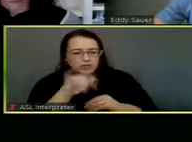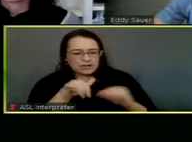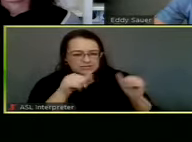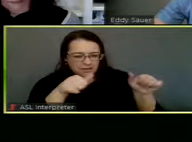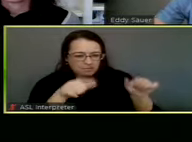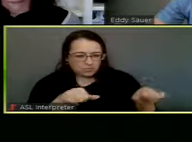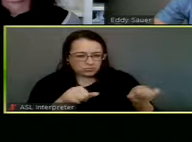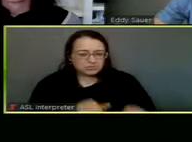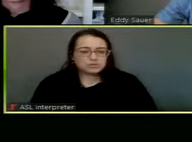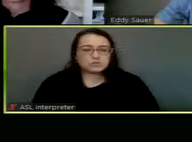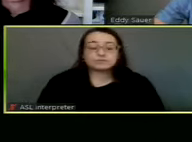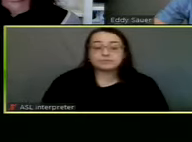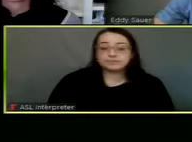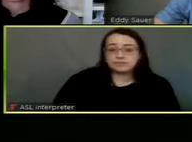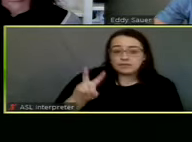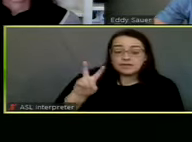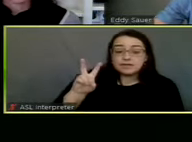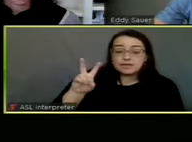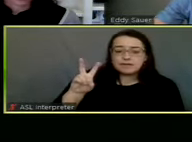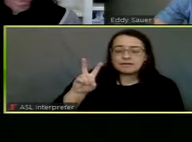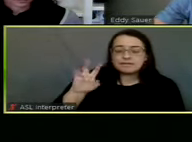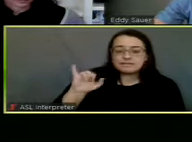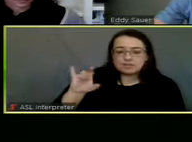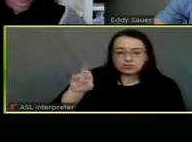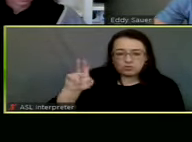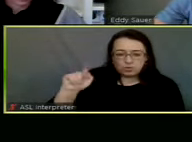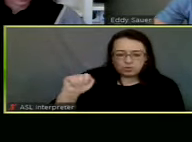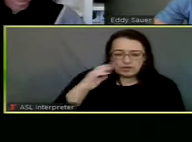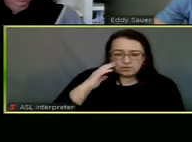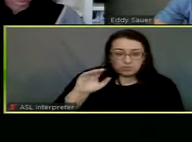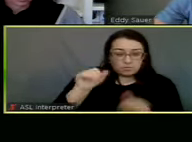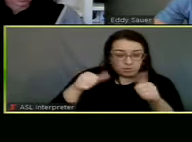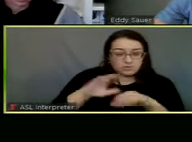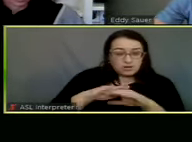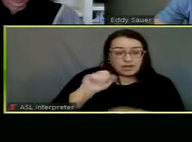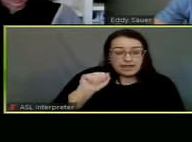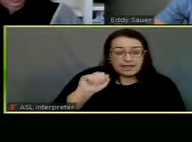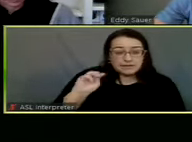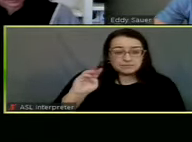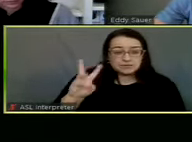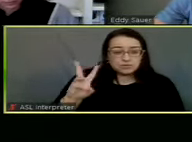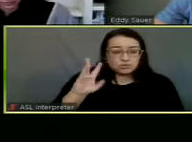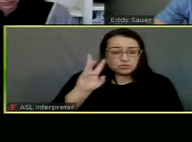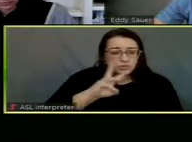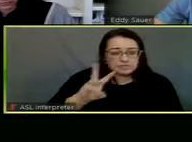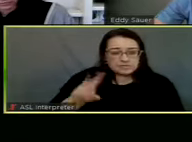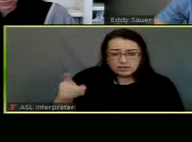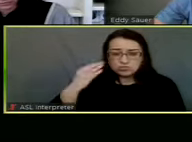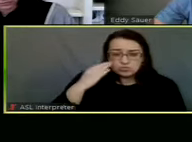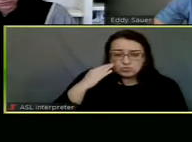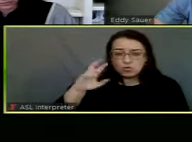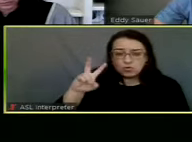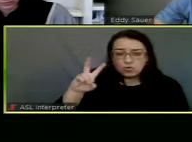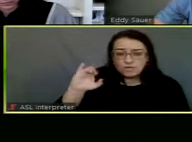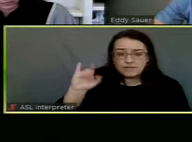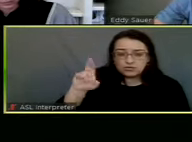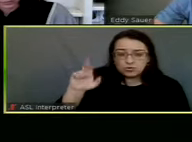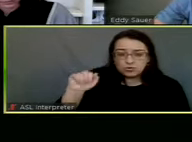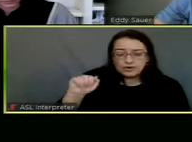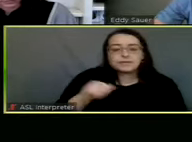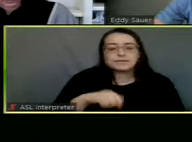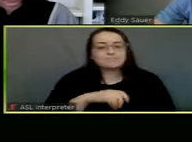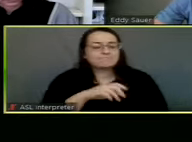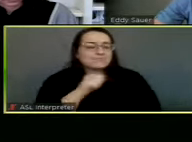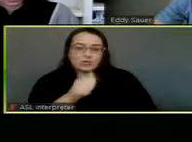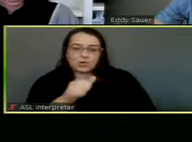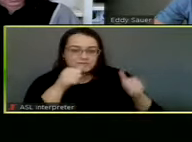posted? Victoria, I don't know if it's posted on the AMW website or not. Victoria, is that, is that the case right now? It